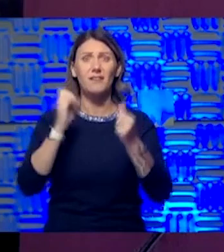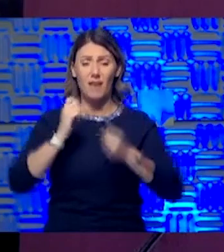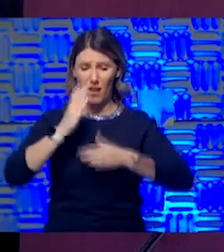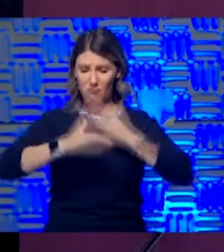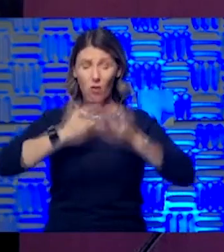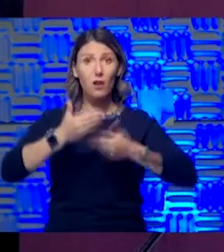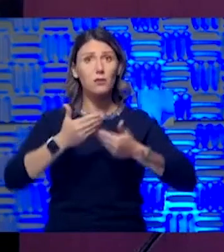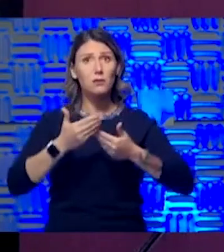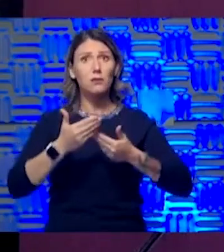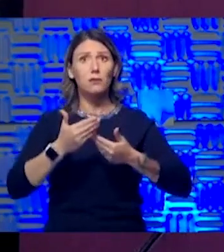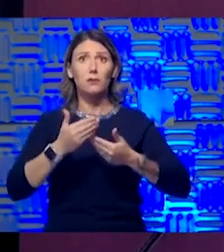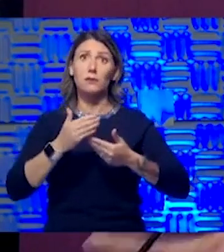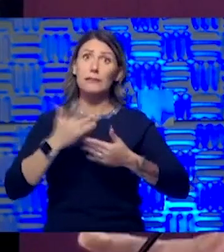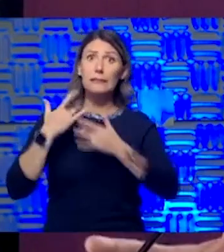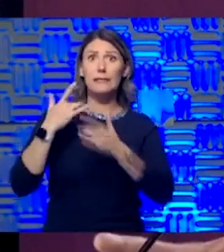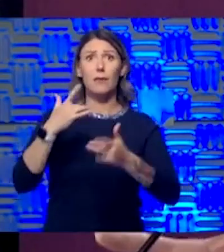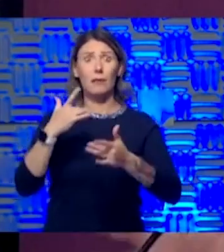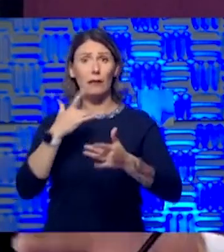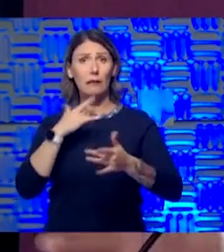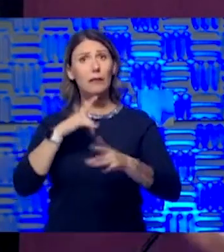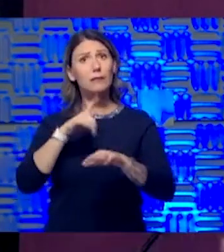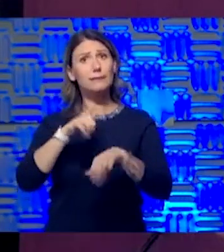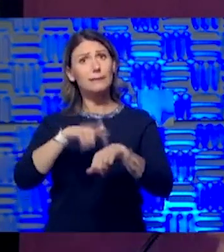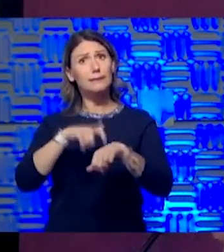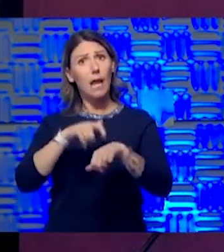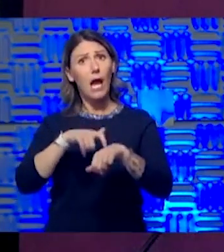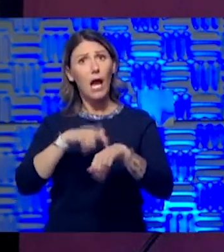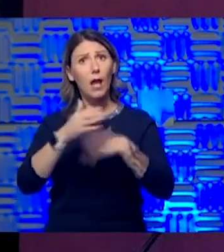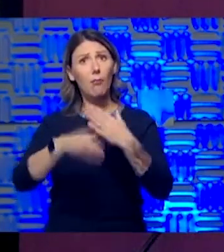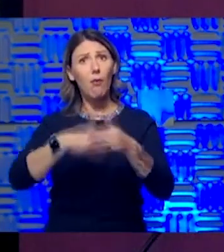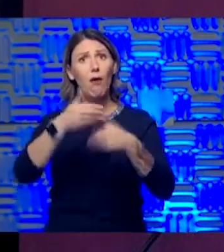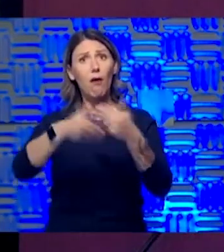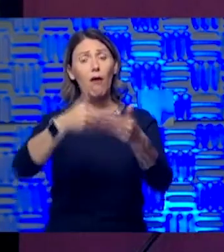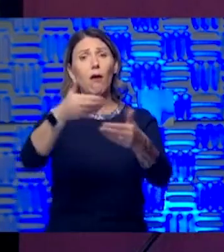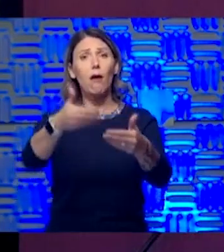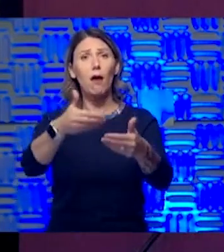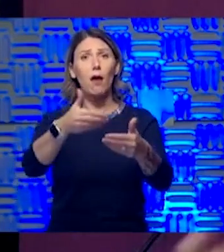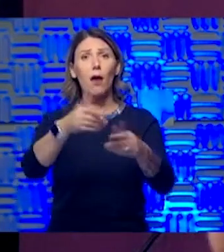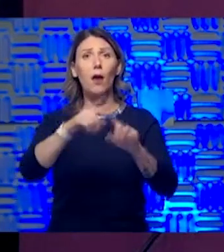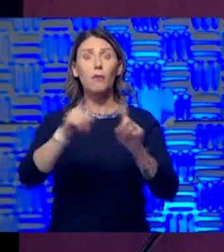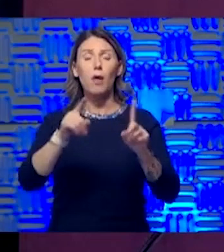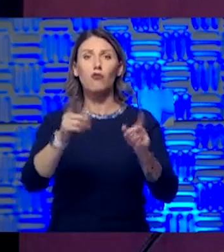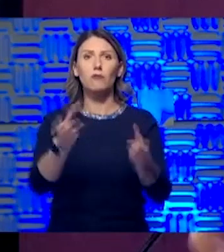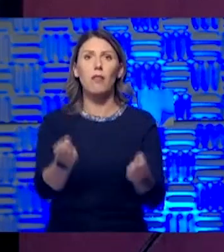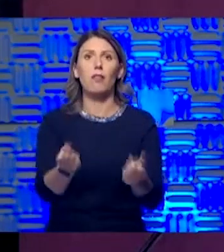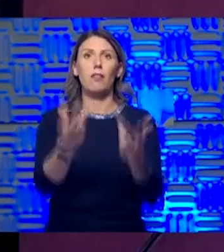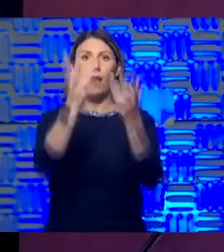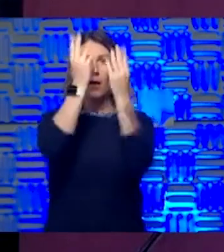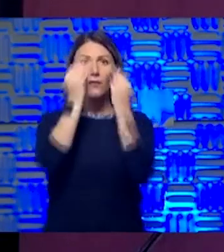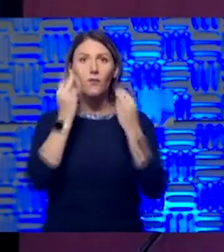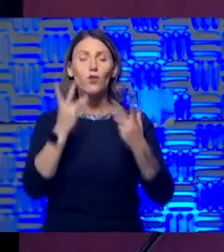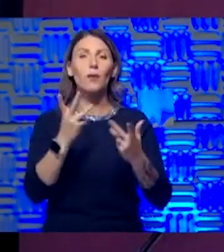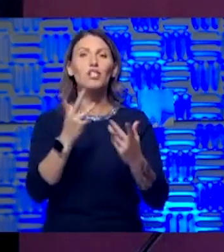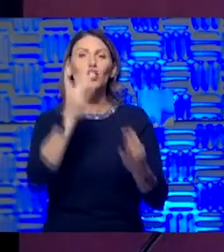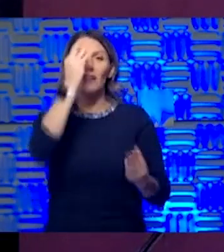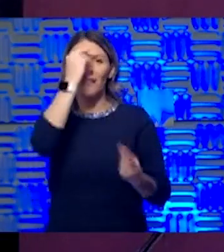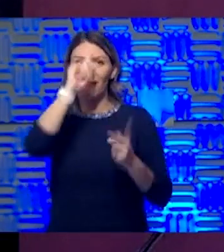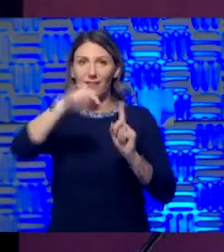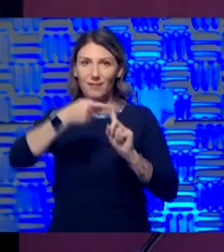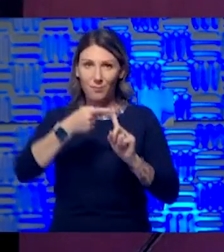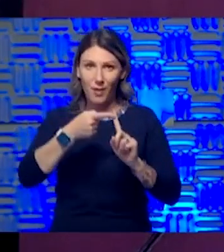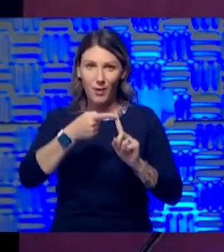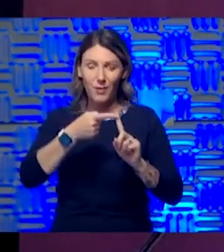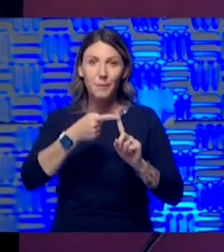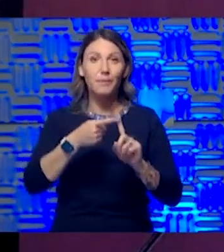and takes time and proofreading, and it's not that that hasn't been done, but it's been contracted, and it's given us a ton of information to consider. And so